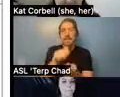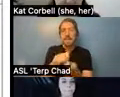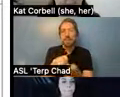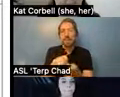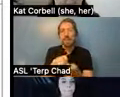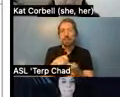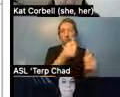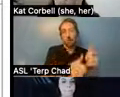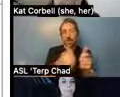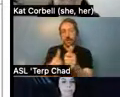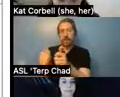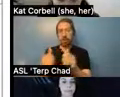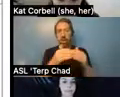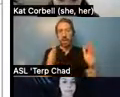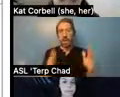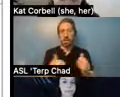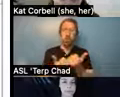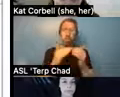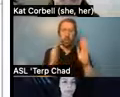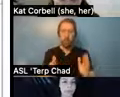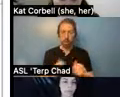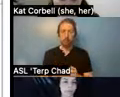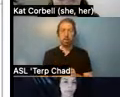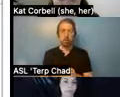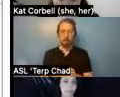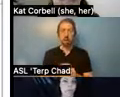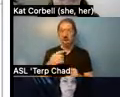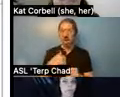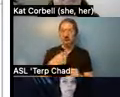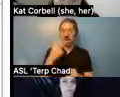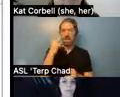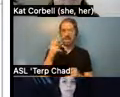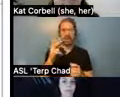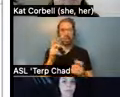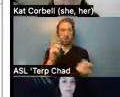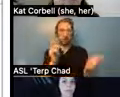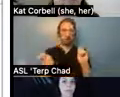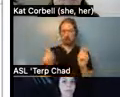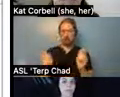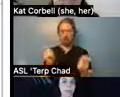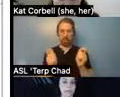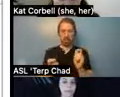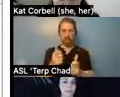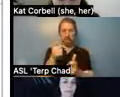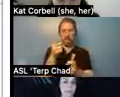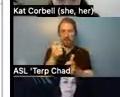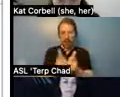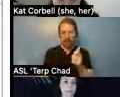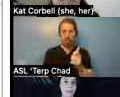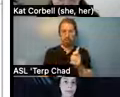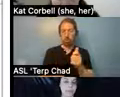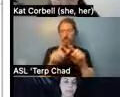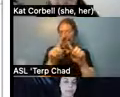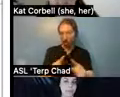be, um, the same. They change every time I run into a different, um, treatment program.